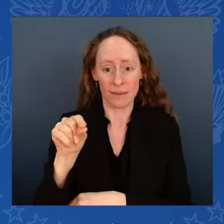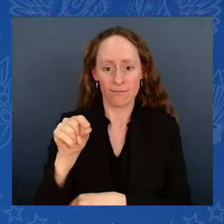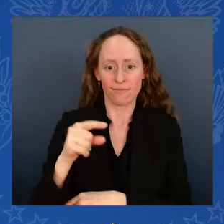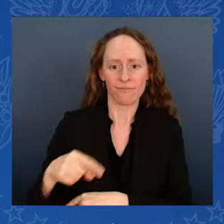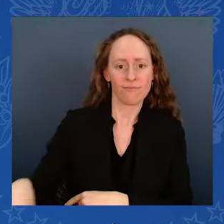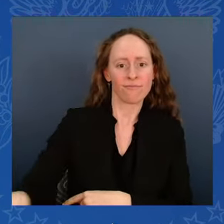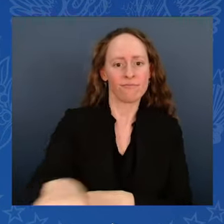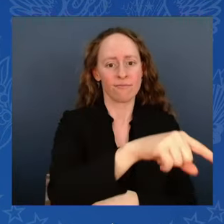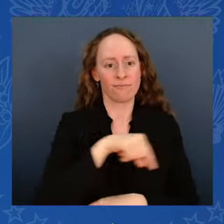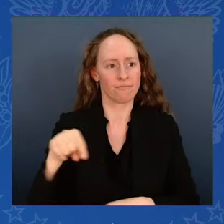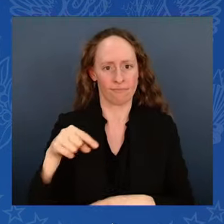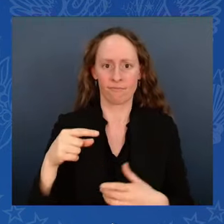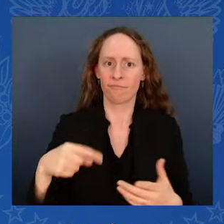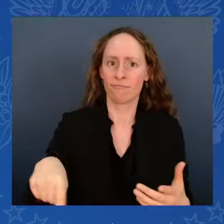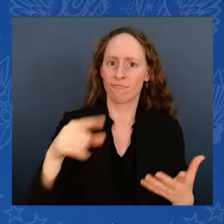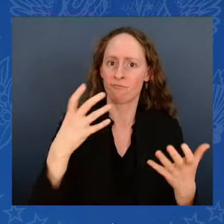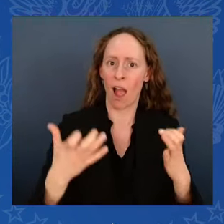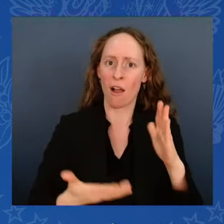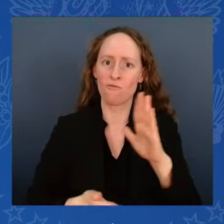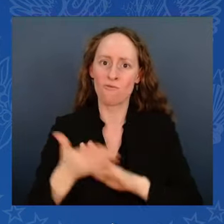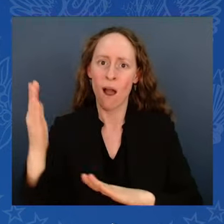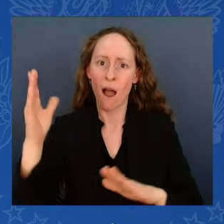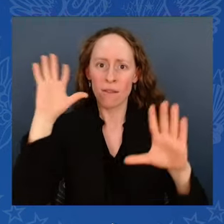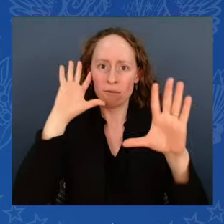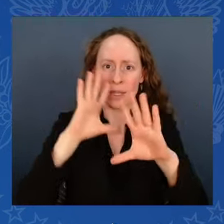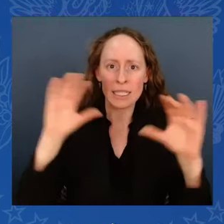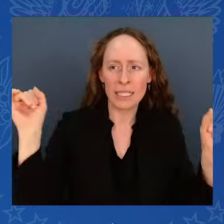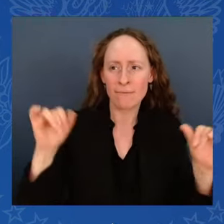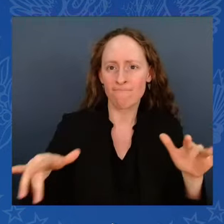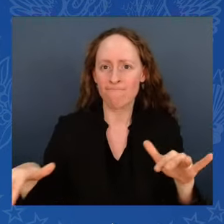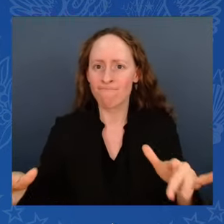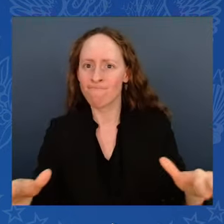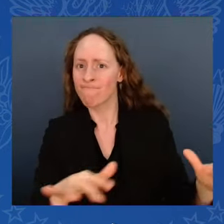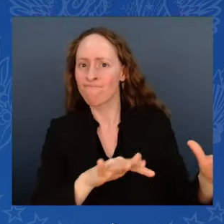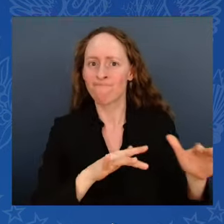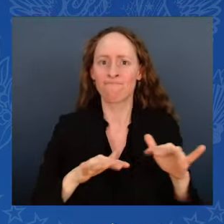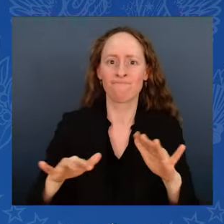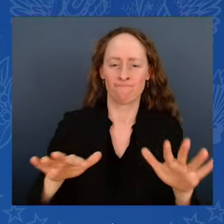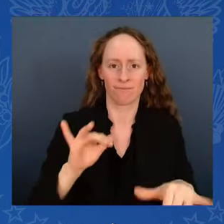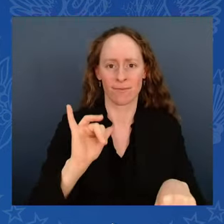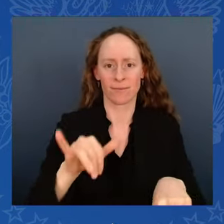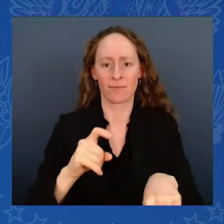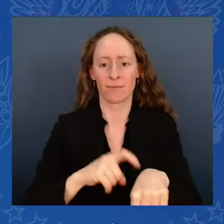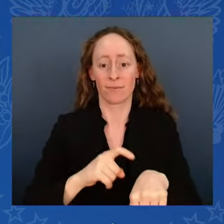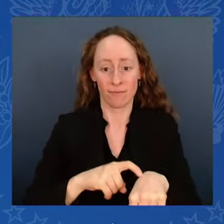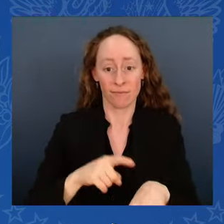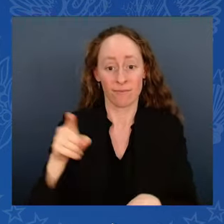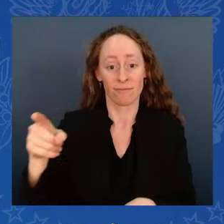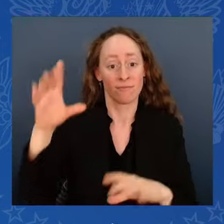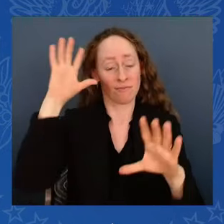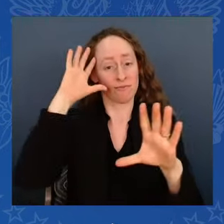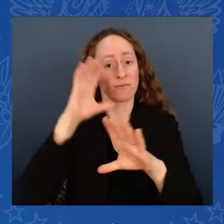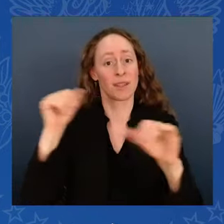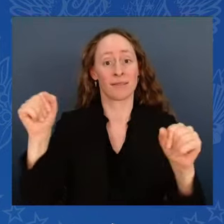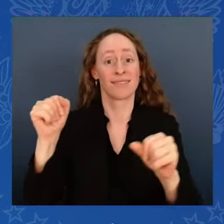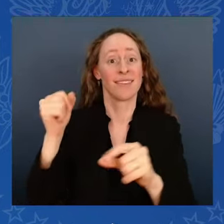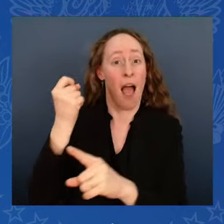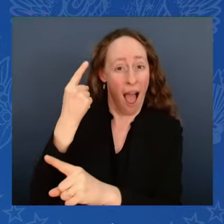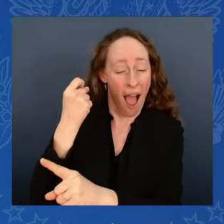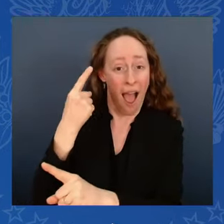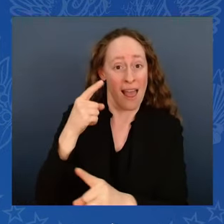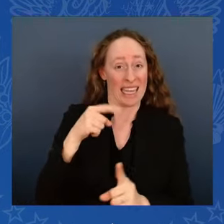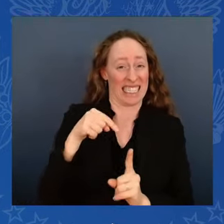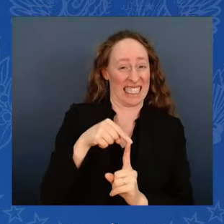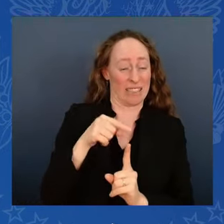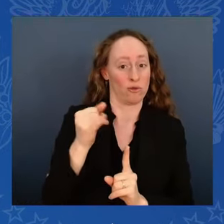decided what he was going to do. But he came at my invitation to Nash Action Network's breakfast as a former vice